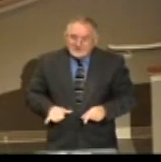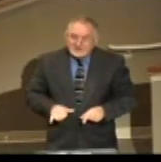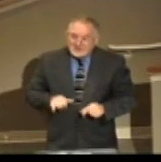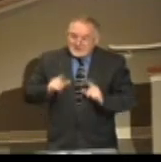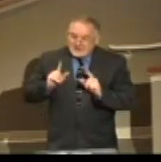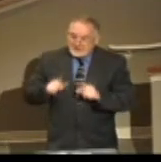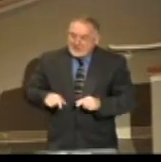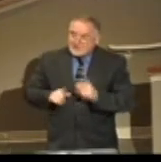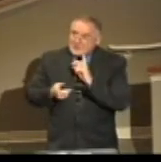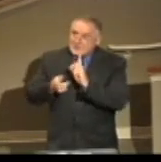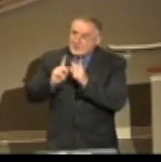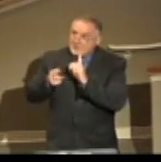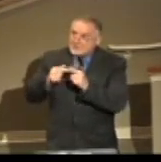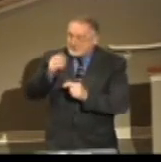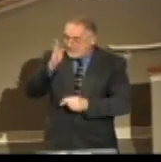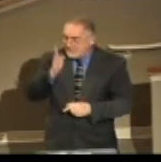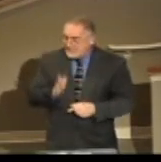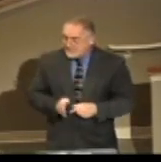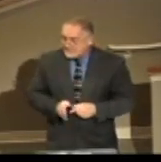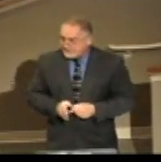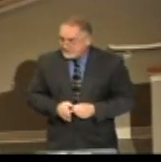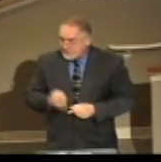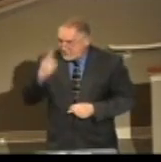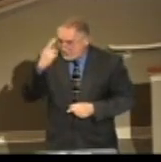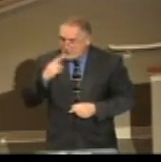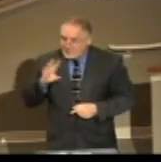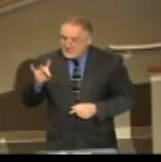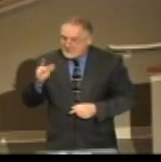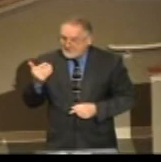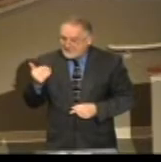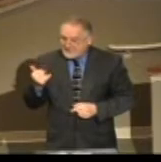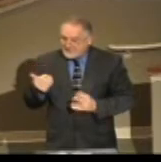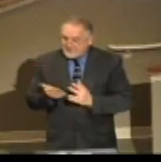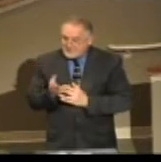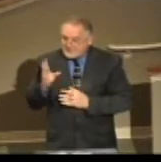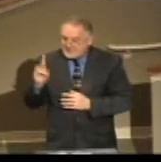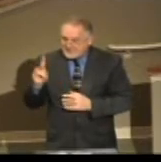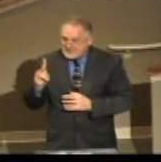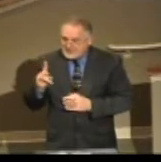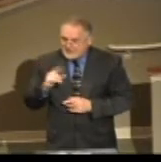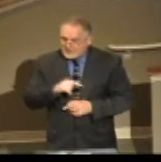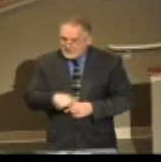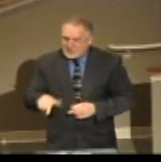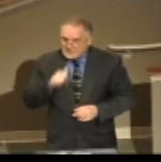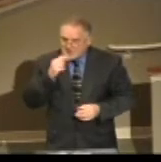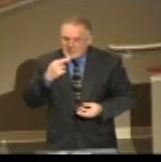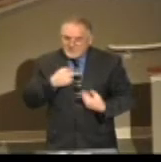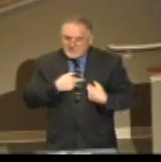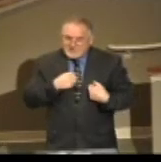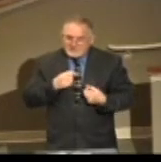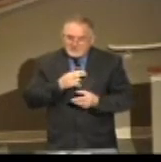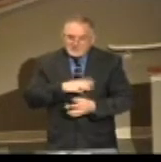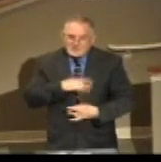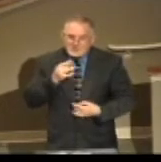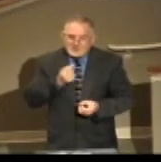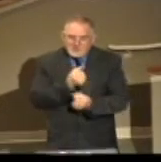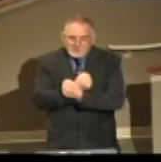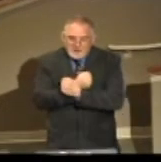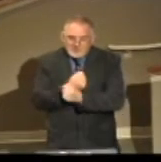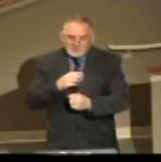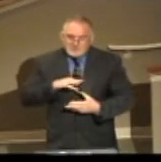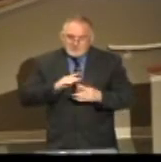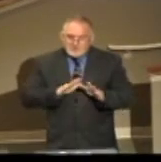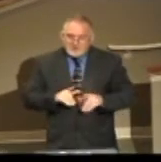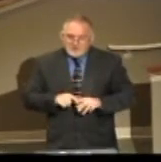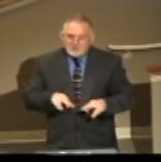The Bible says in Galatians 3, 26. I love this verse, Romans 8, 15 through 17. For you have not received the spirit of bondage again to fear, but you have received the